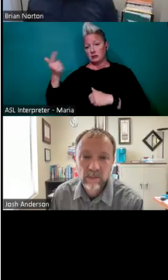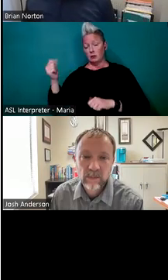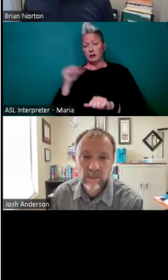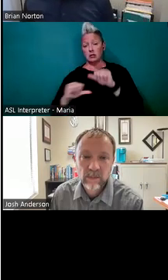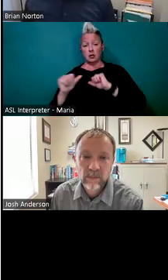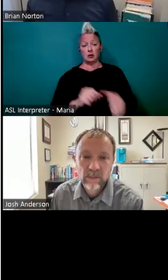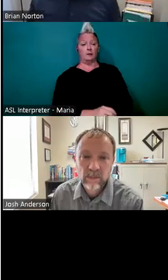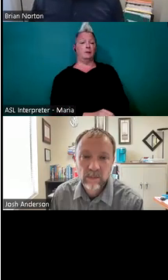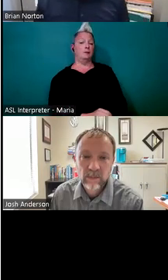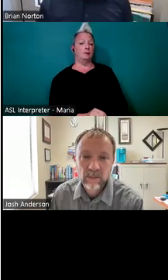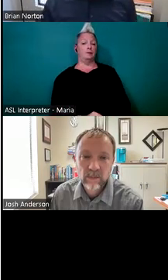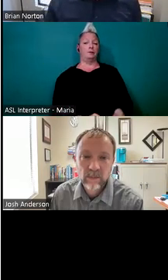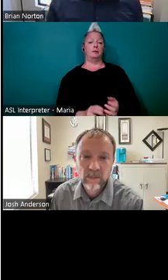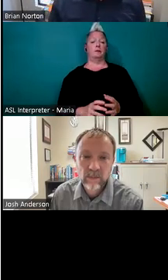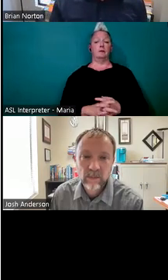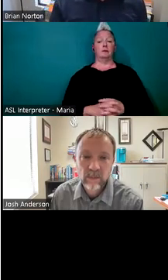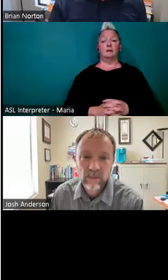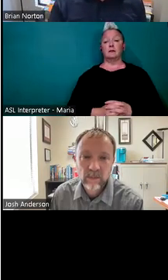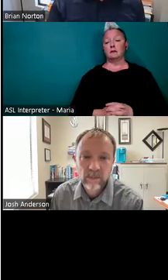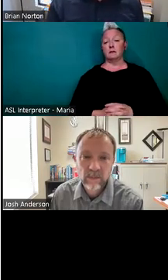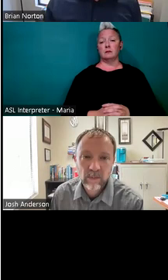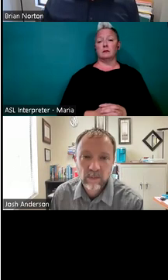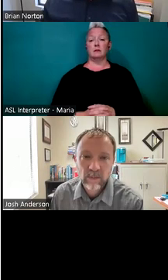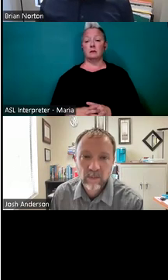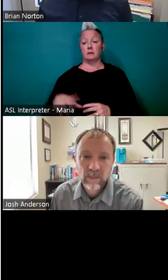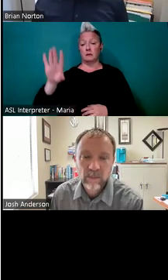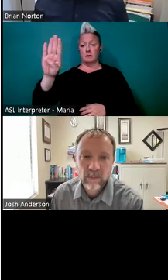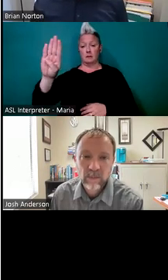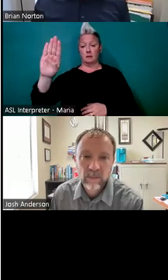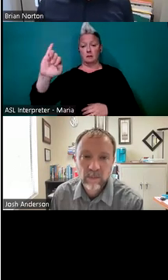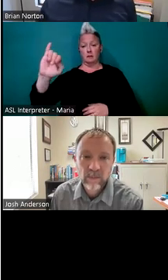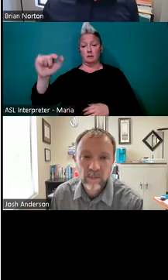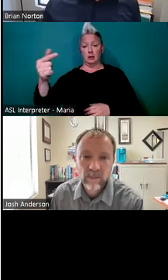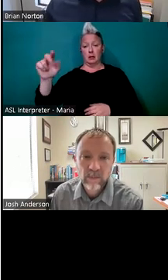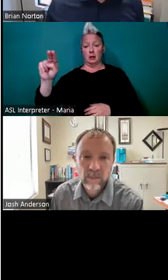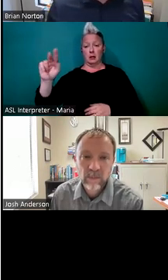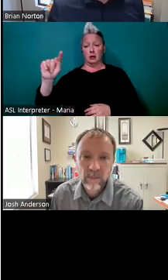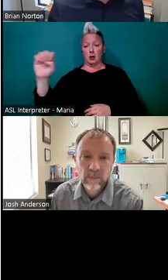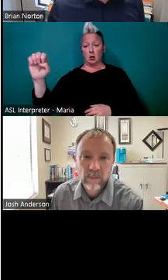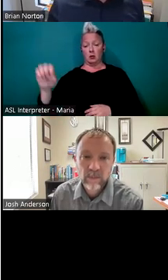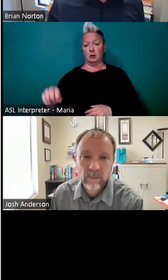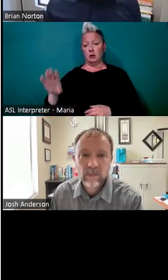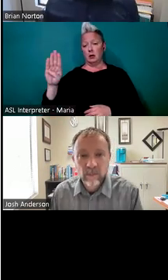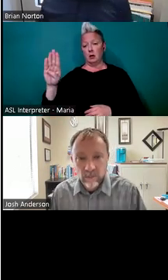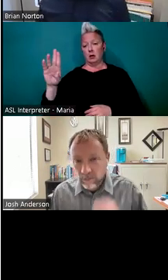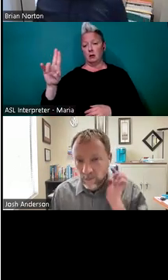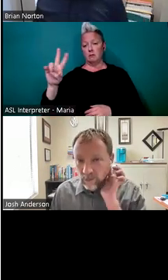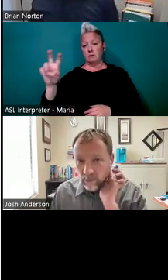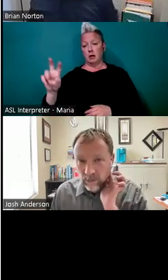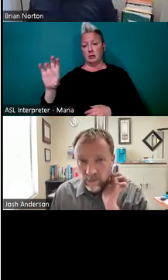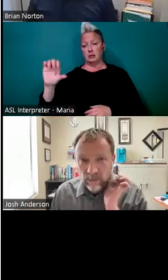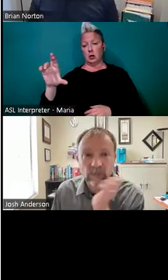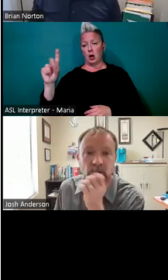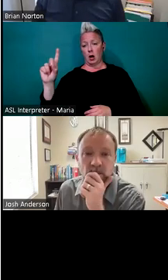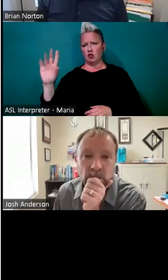them. Um, when we're in meetings together, big note is a great app. Buzz card is made by Sorenson. It's a great app, um,